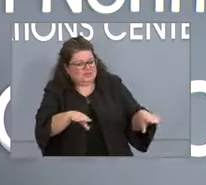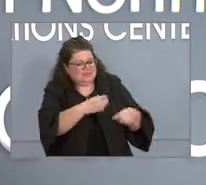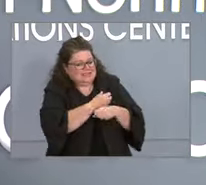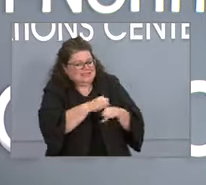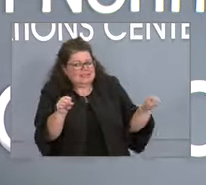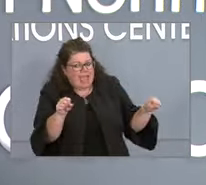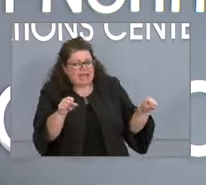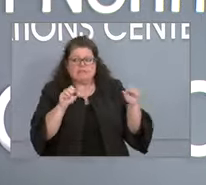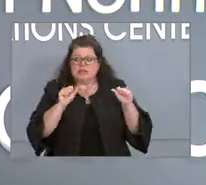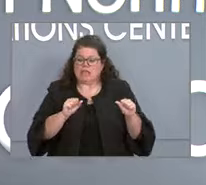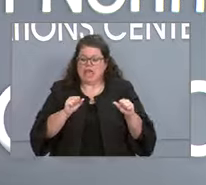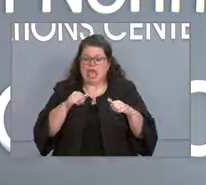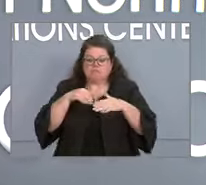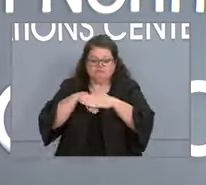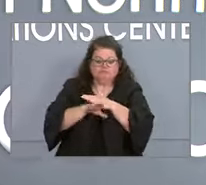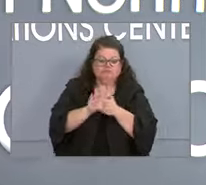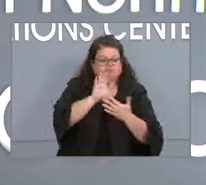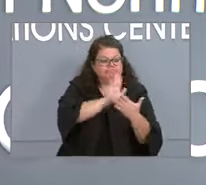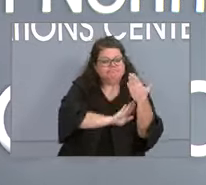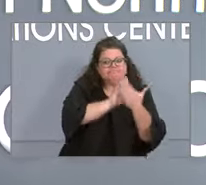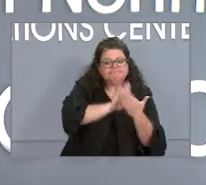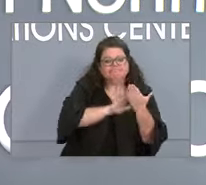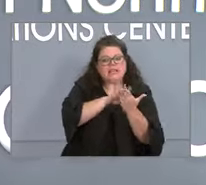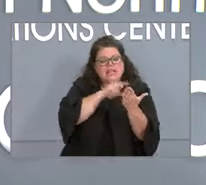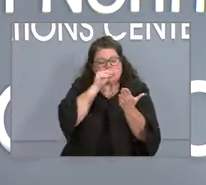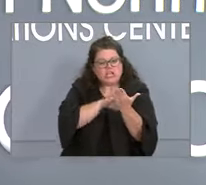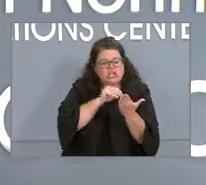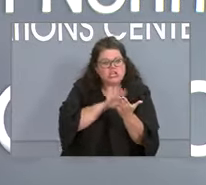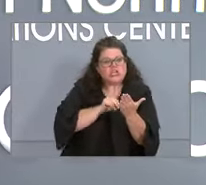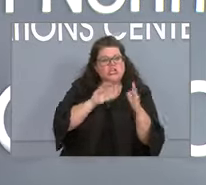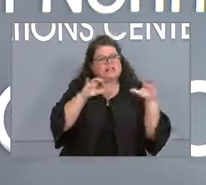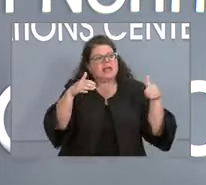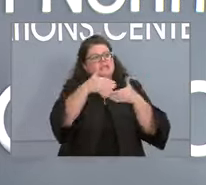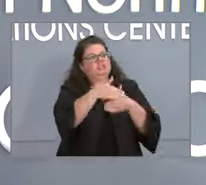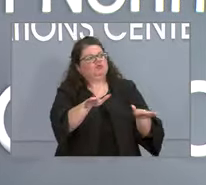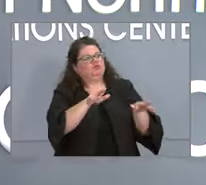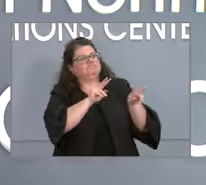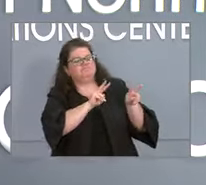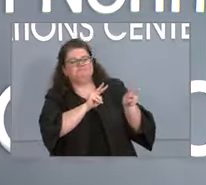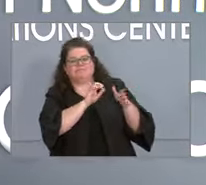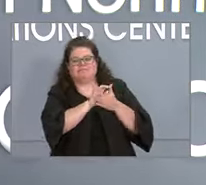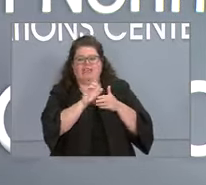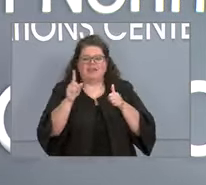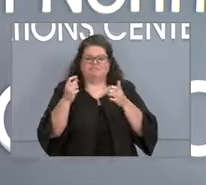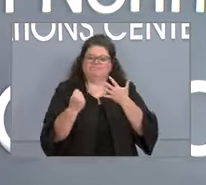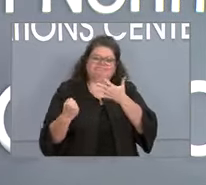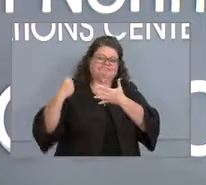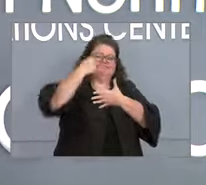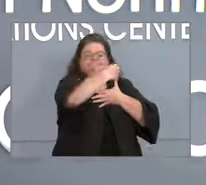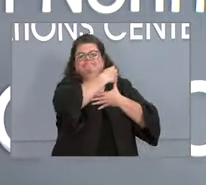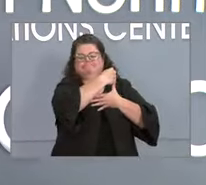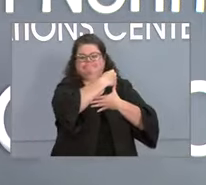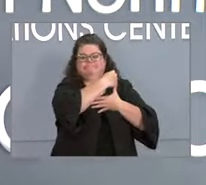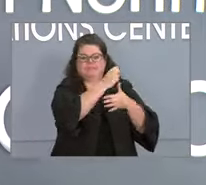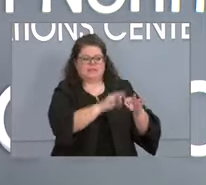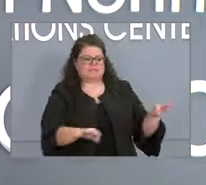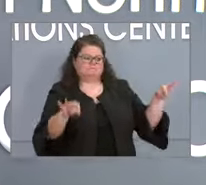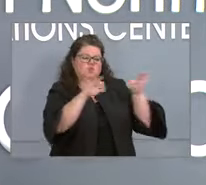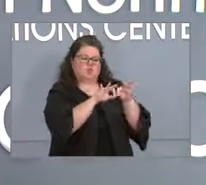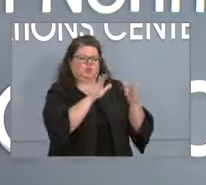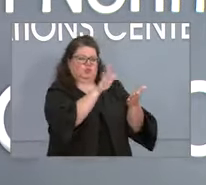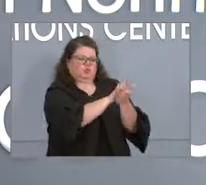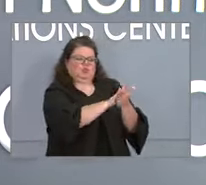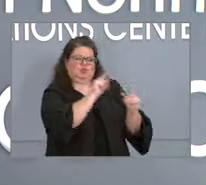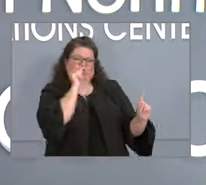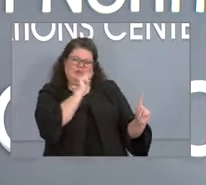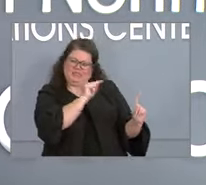learning while in person and in the classroom, that's the number one priority. We cannot lose sight